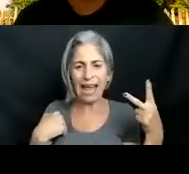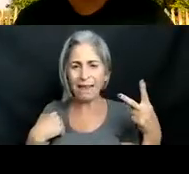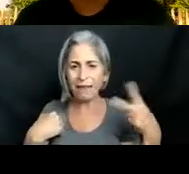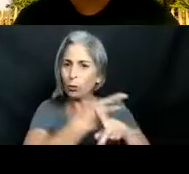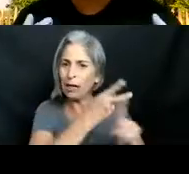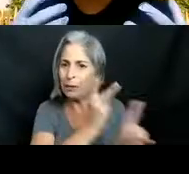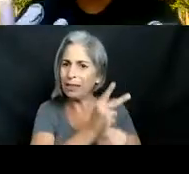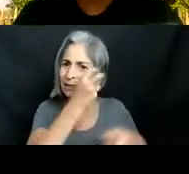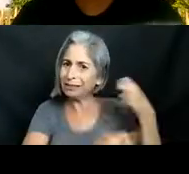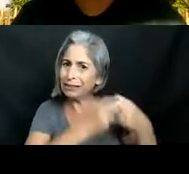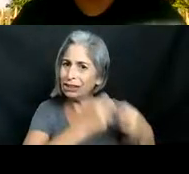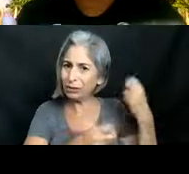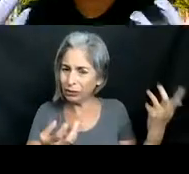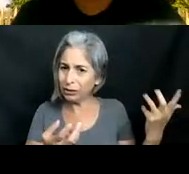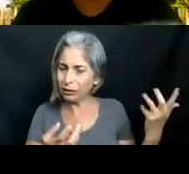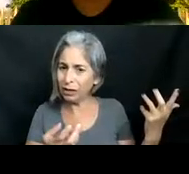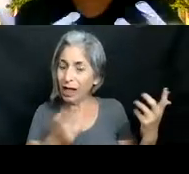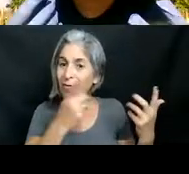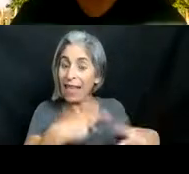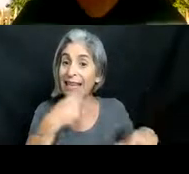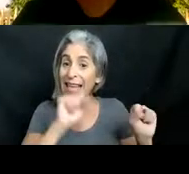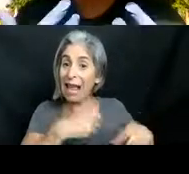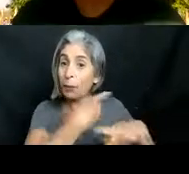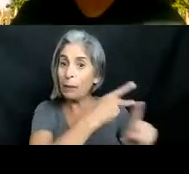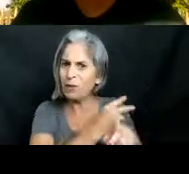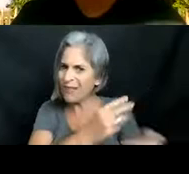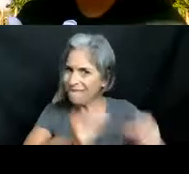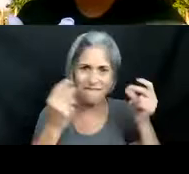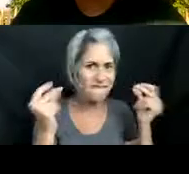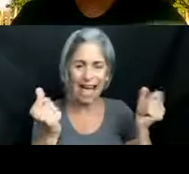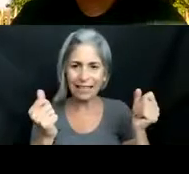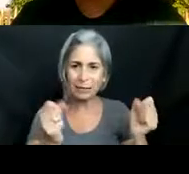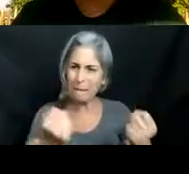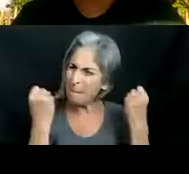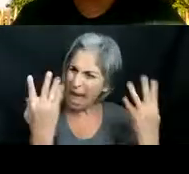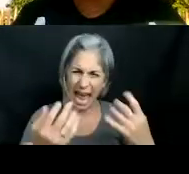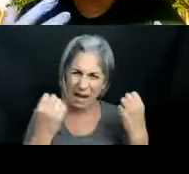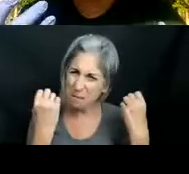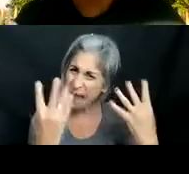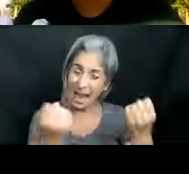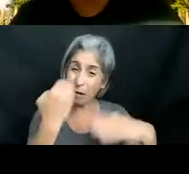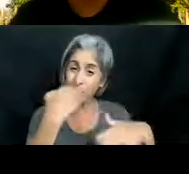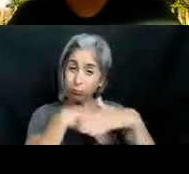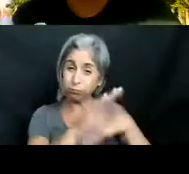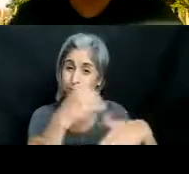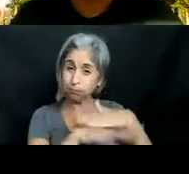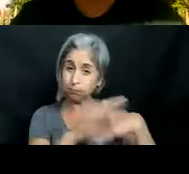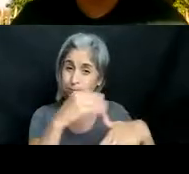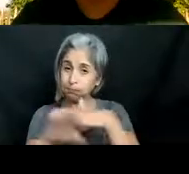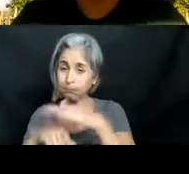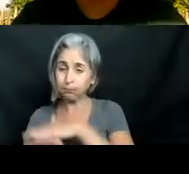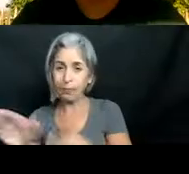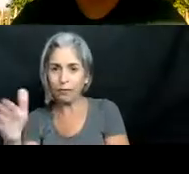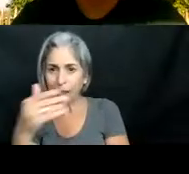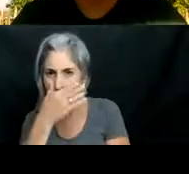issues so the fact that they are able to reproduce so quickly and so much is one of the reasons they are a major concern for an